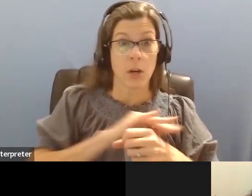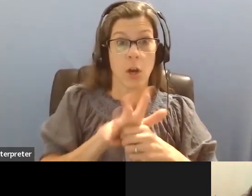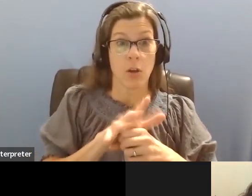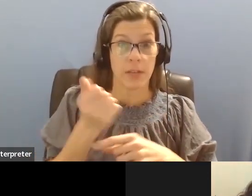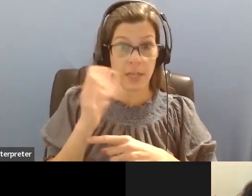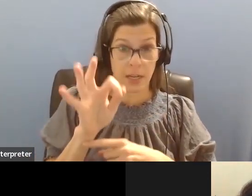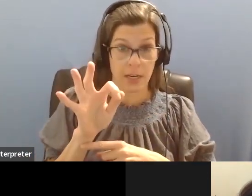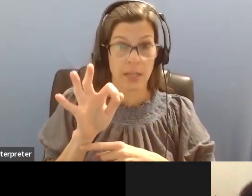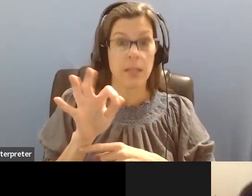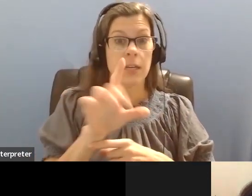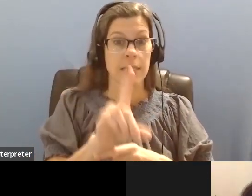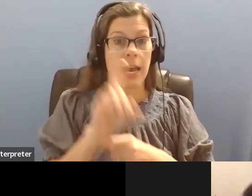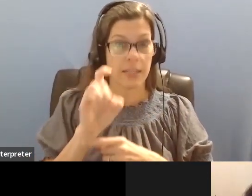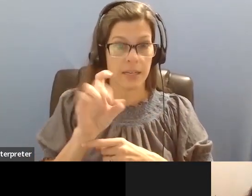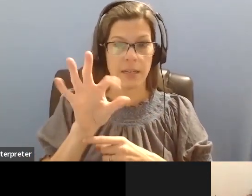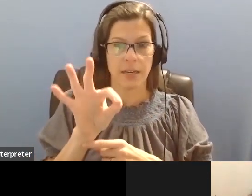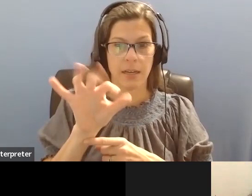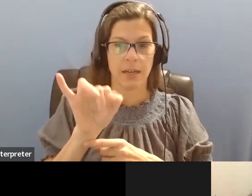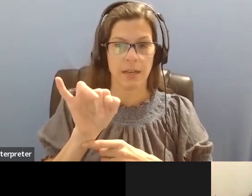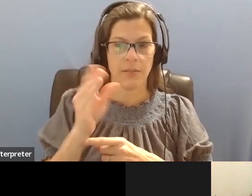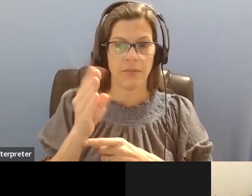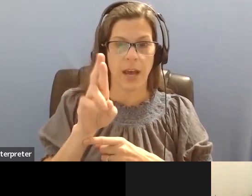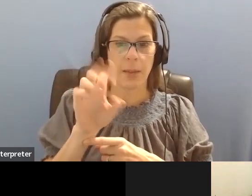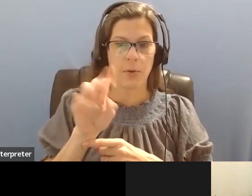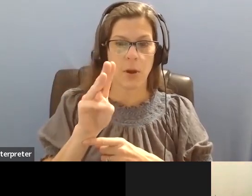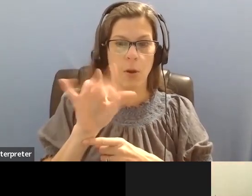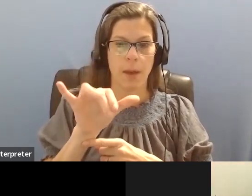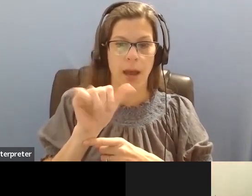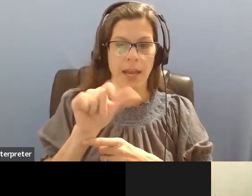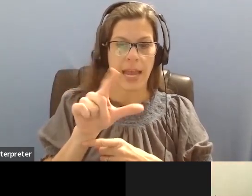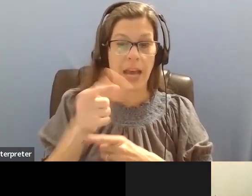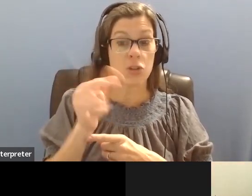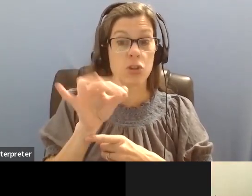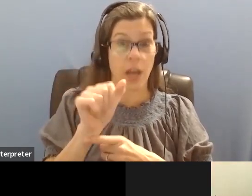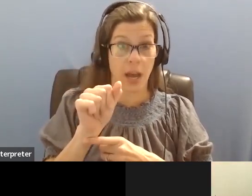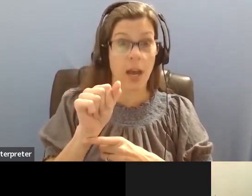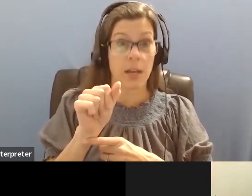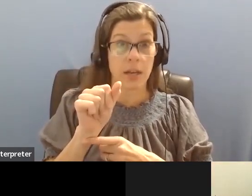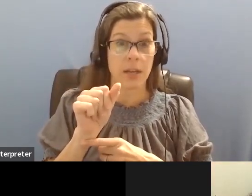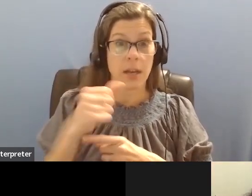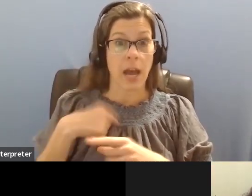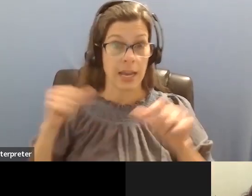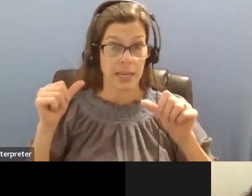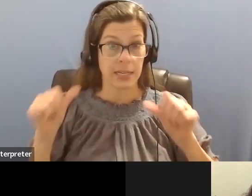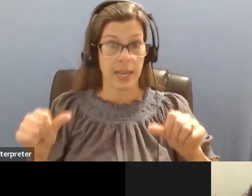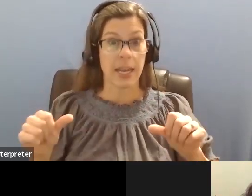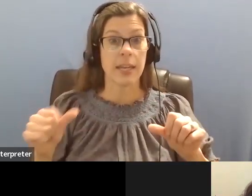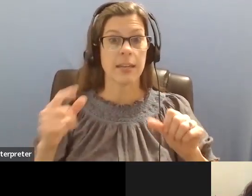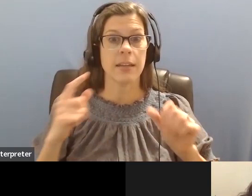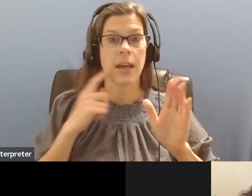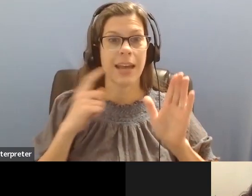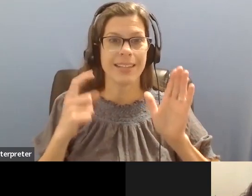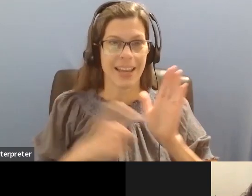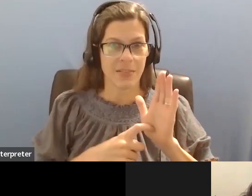a diagnosis of fibromyalgia. And I say diagnosed because I can't identify episodes before the